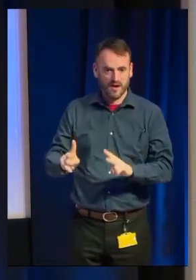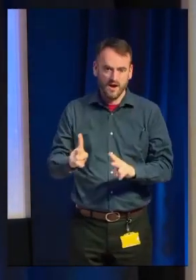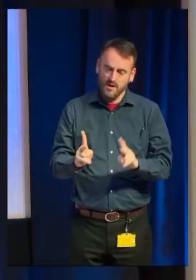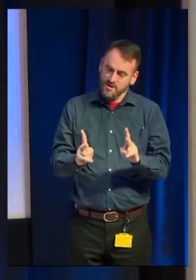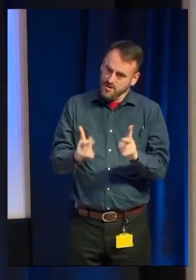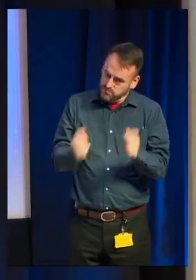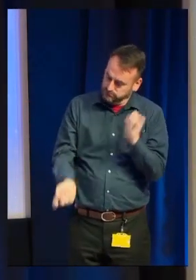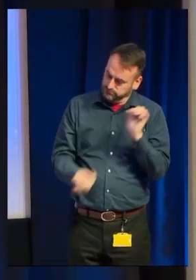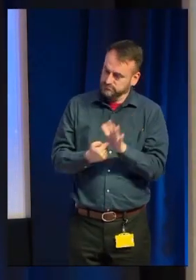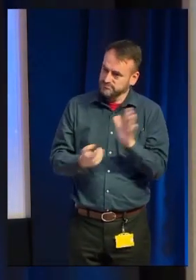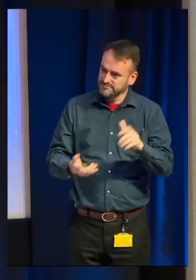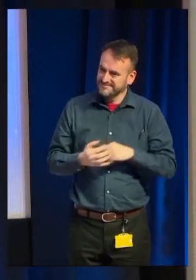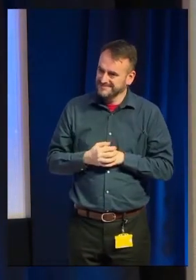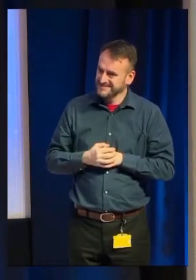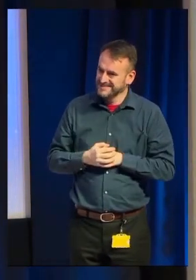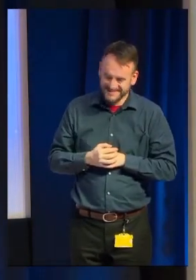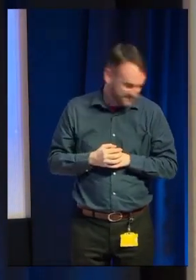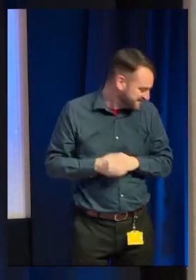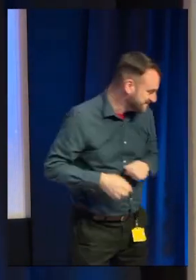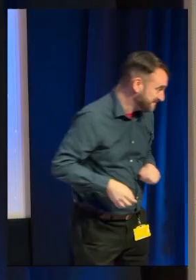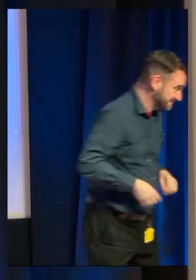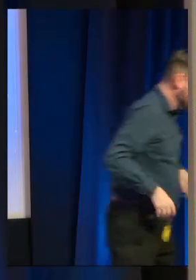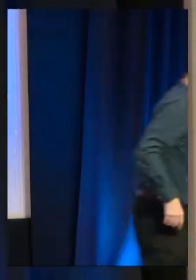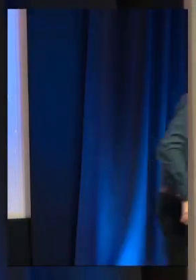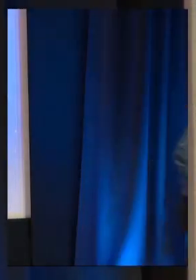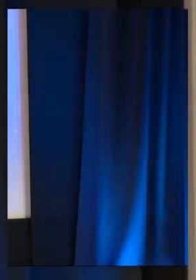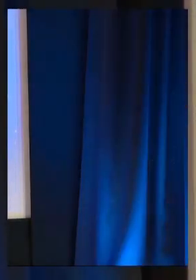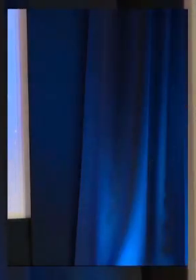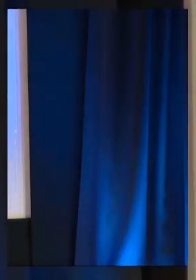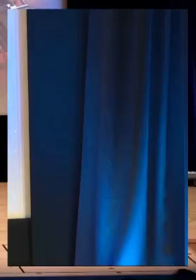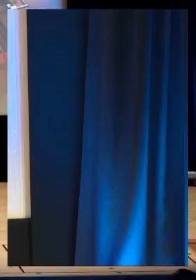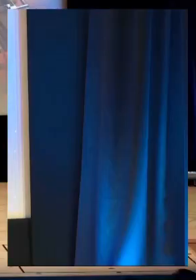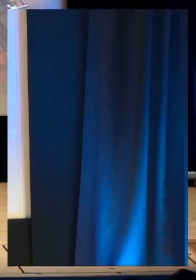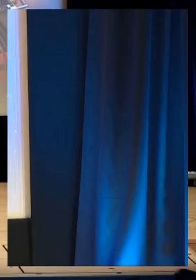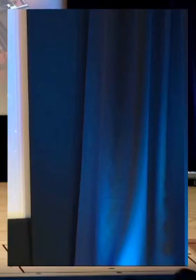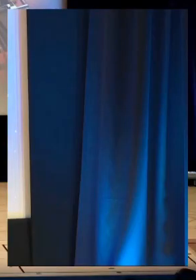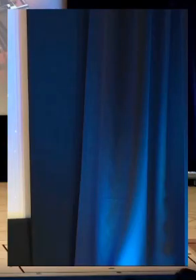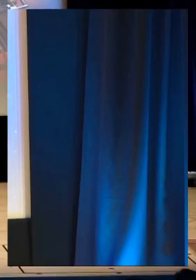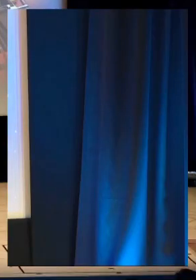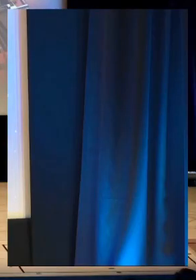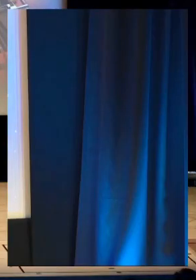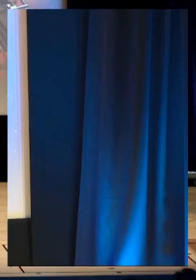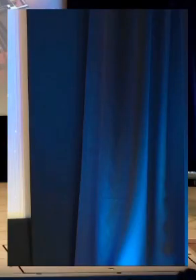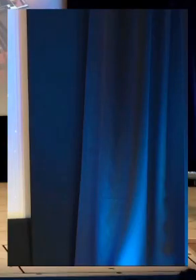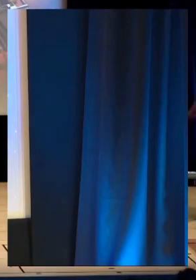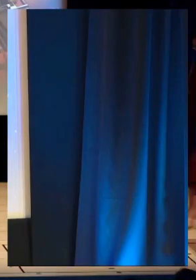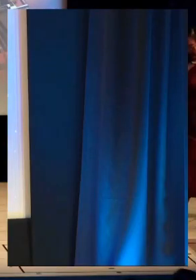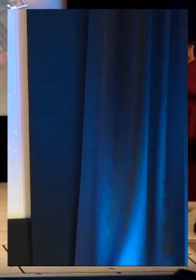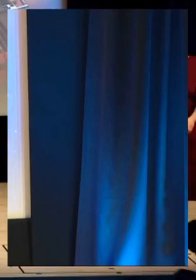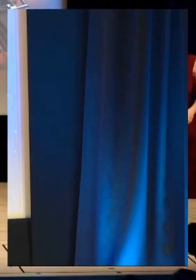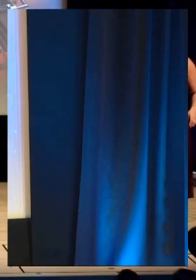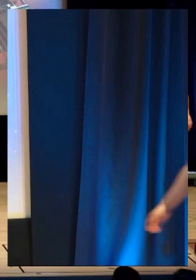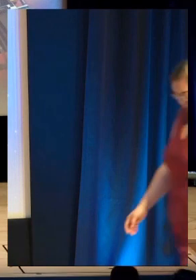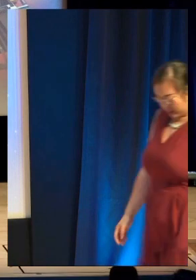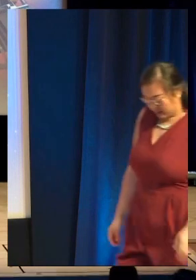Like, even stuff like we used a font with serifs. So it says, like literary, it says a game about words,